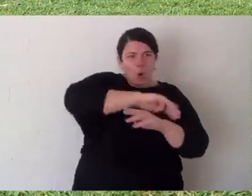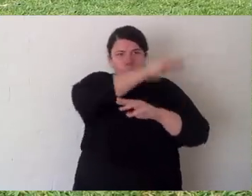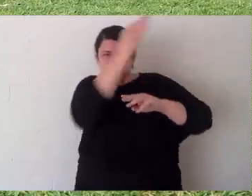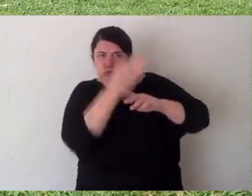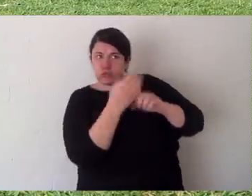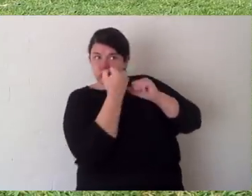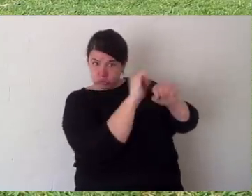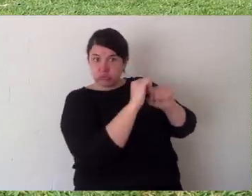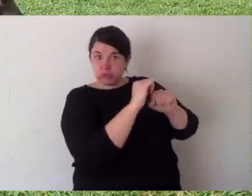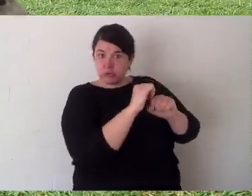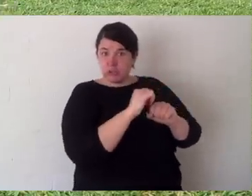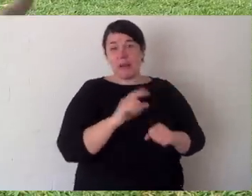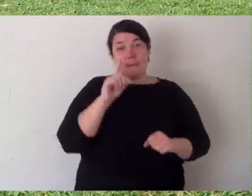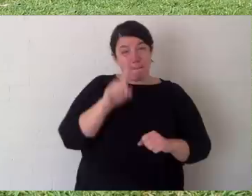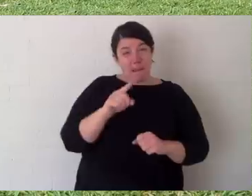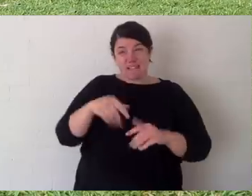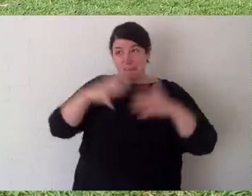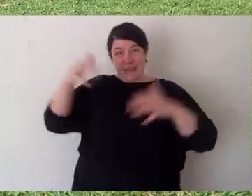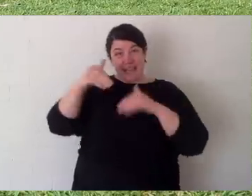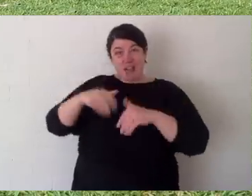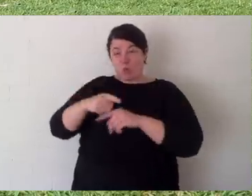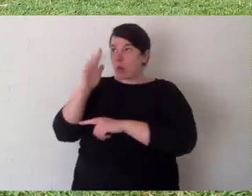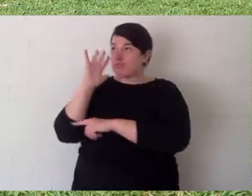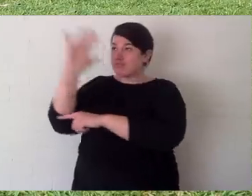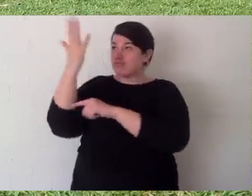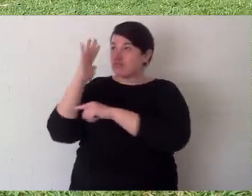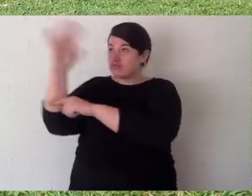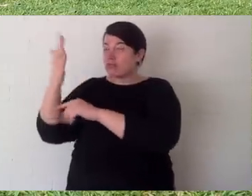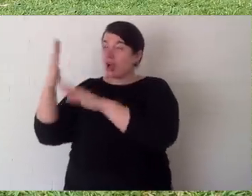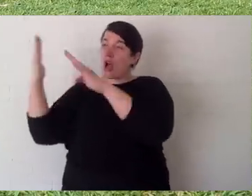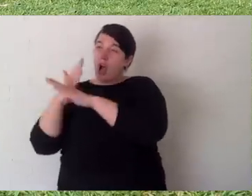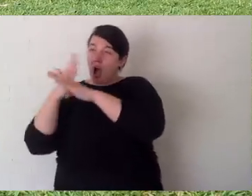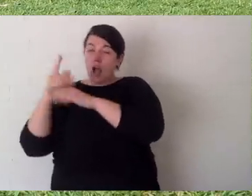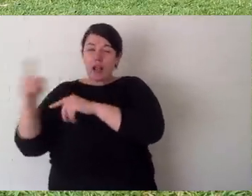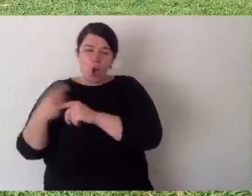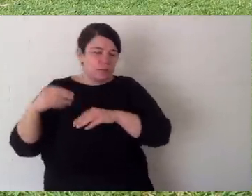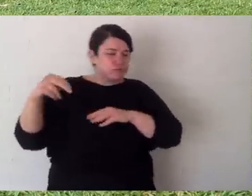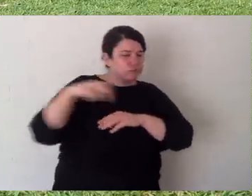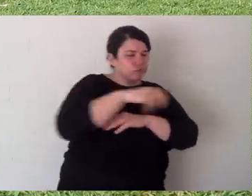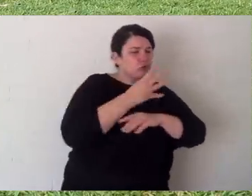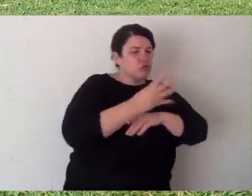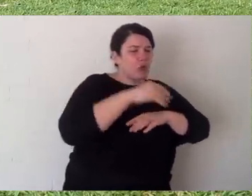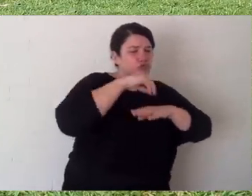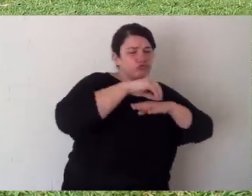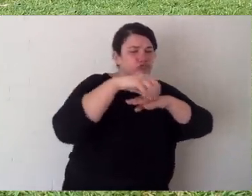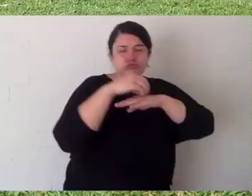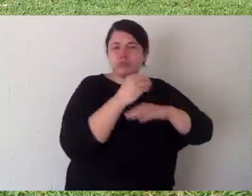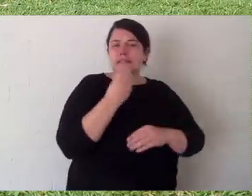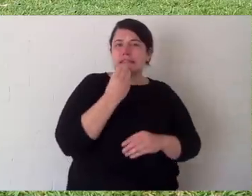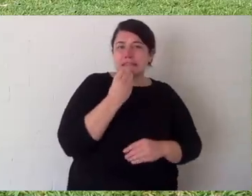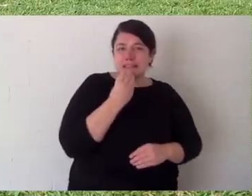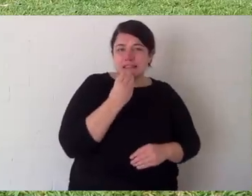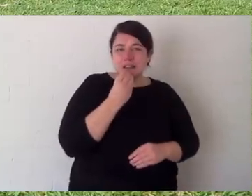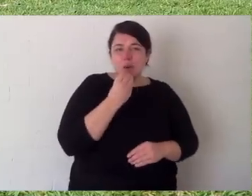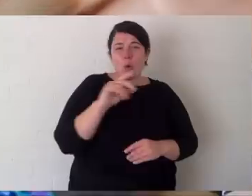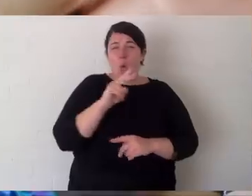kangaroos like this grey kangaroo here will really only shelter in forest away from predators and they'll come out into the grassland to